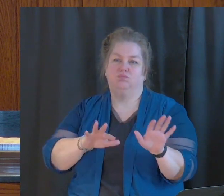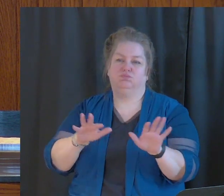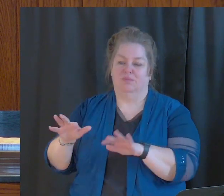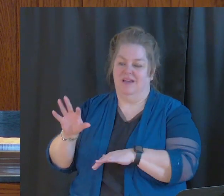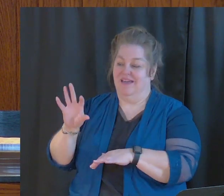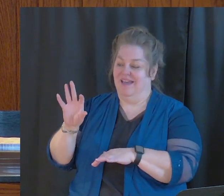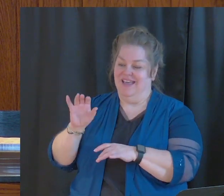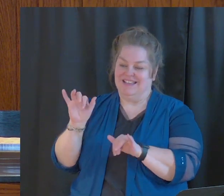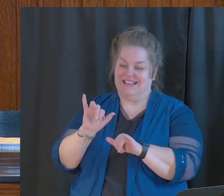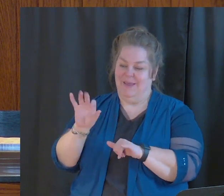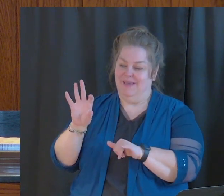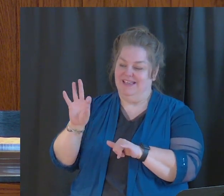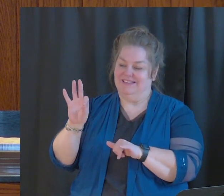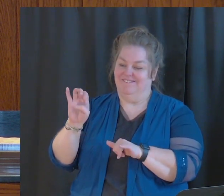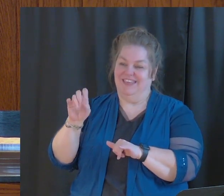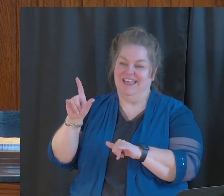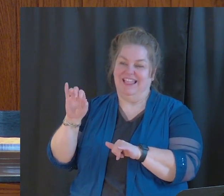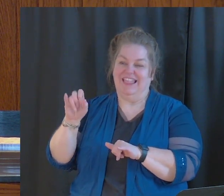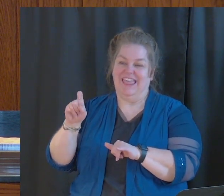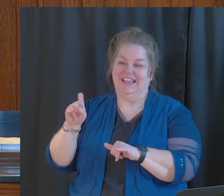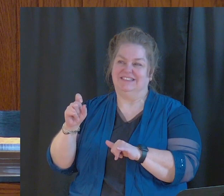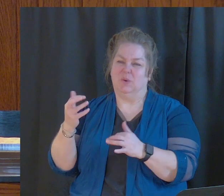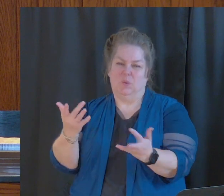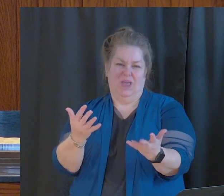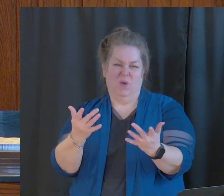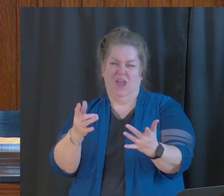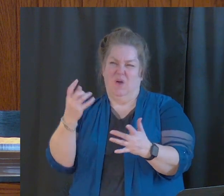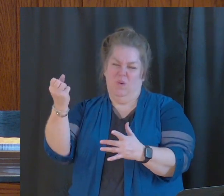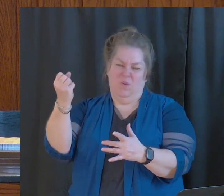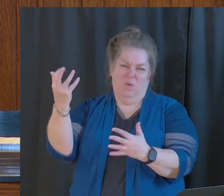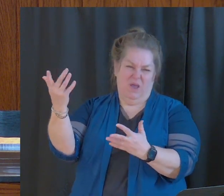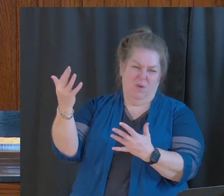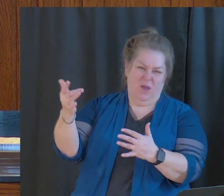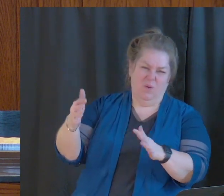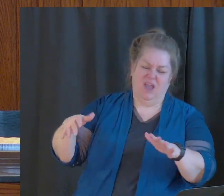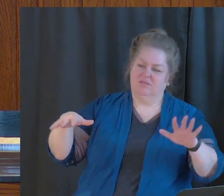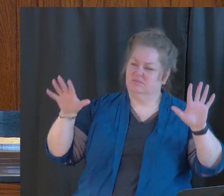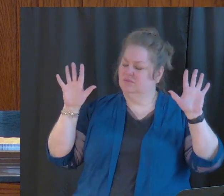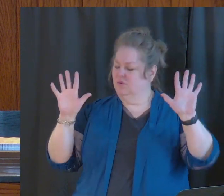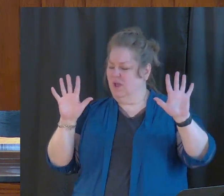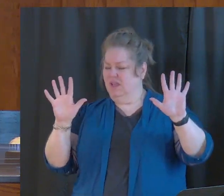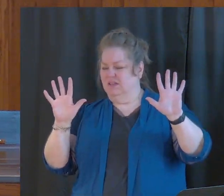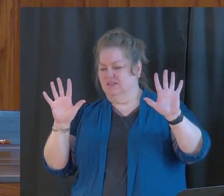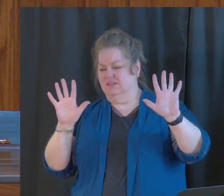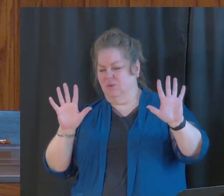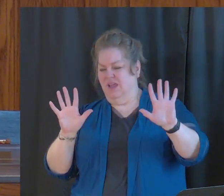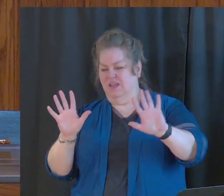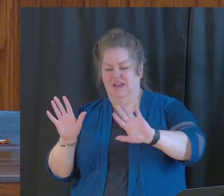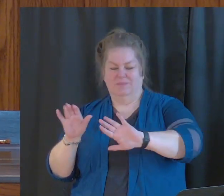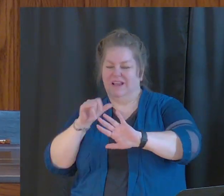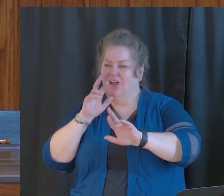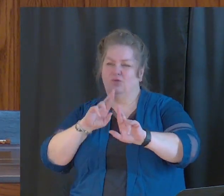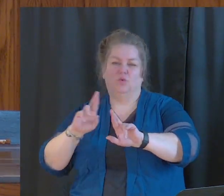I plead with you, don't be a Felix and put your hands up and say, God, come back.